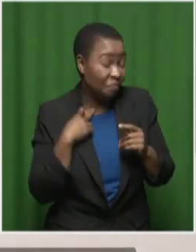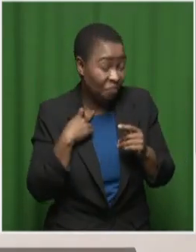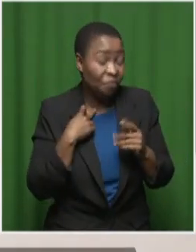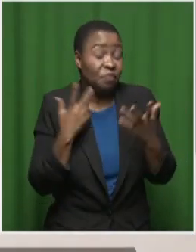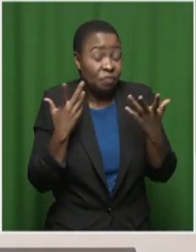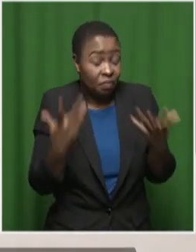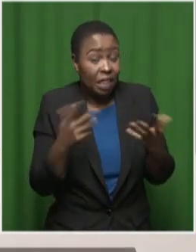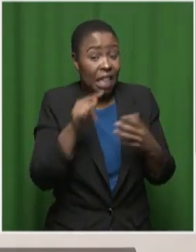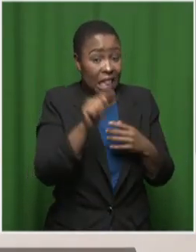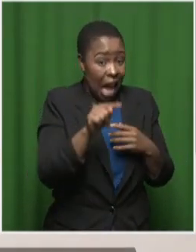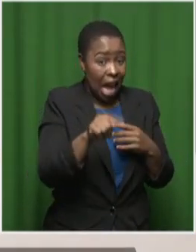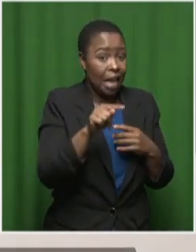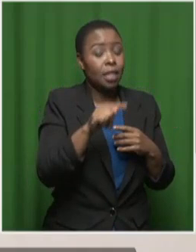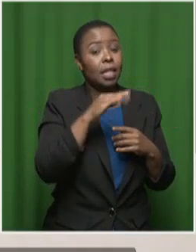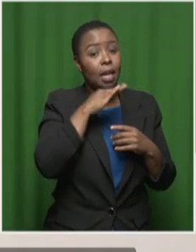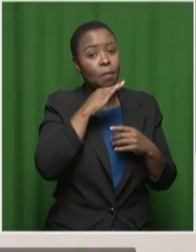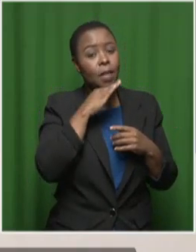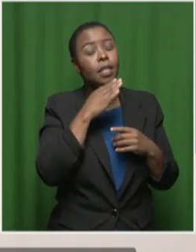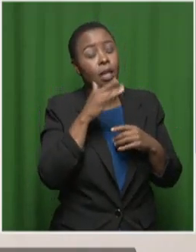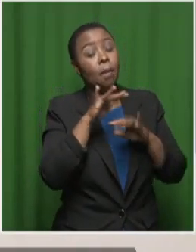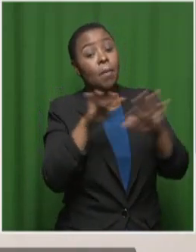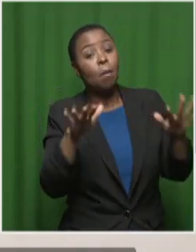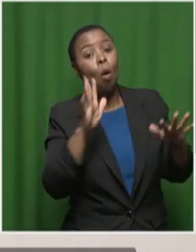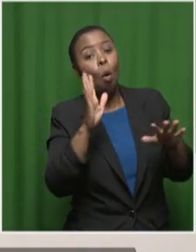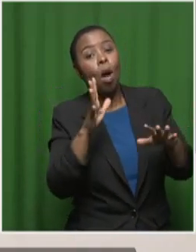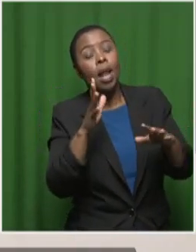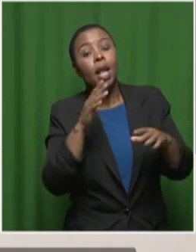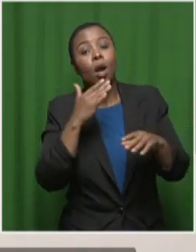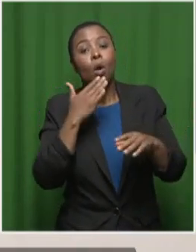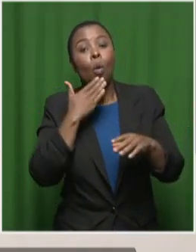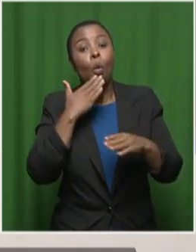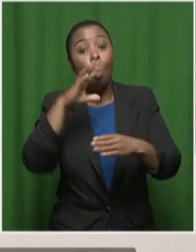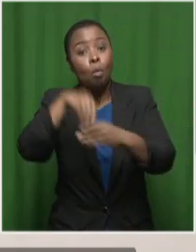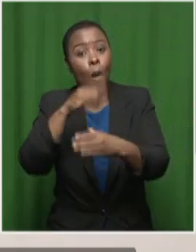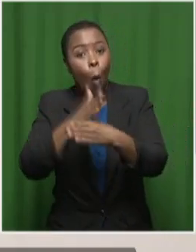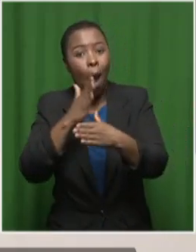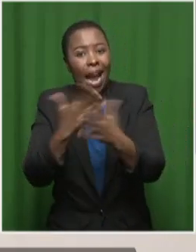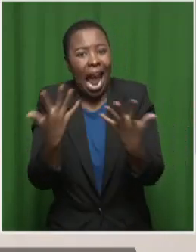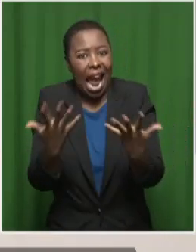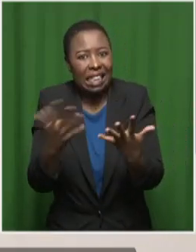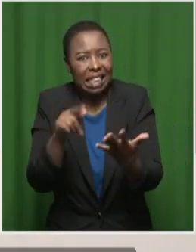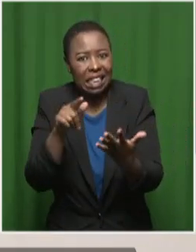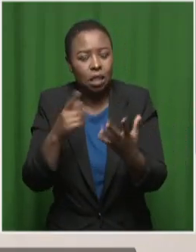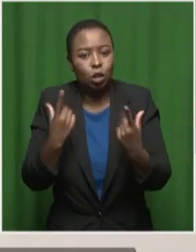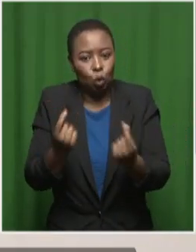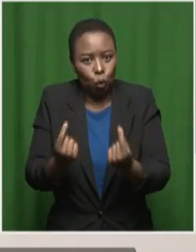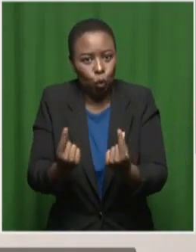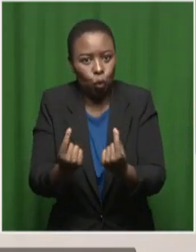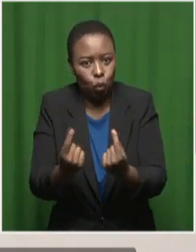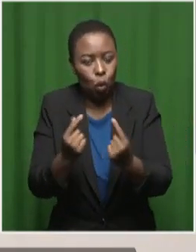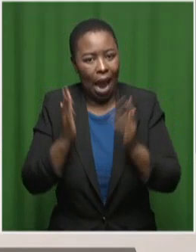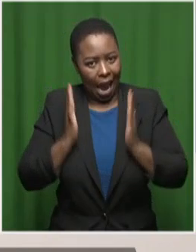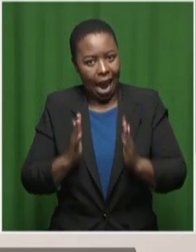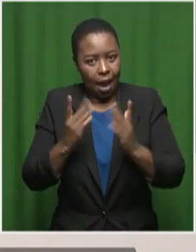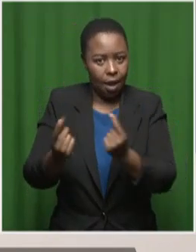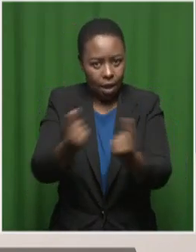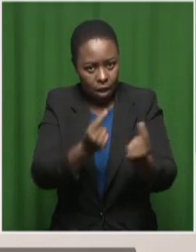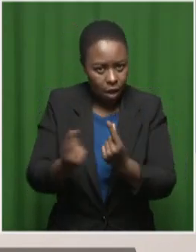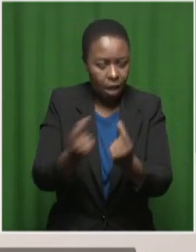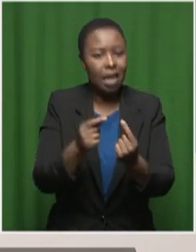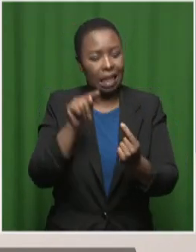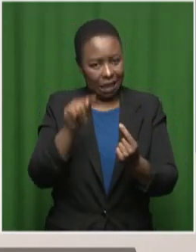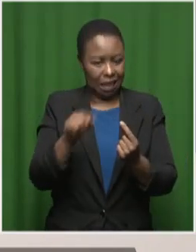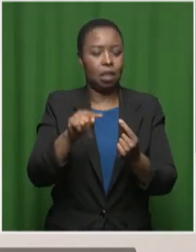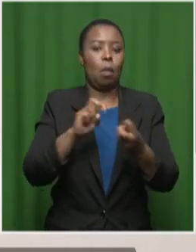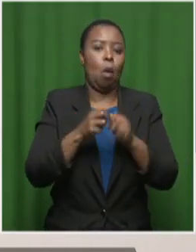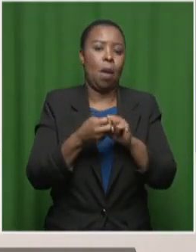what people involved in manual labour will find themselves falling back on. There will still be a lot of categories of